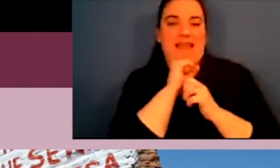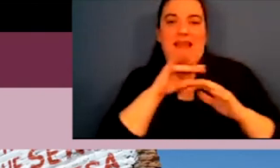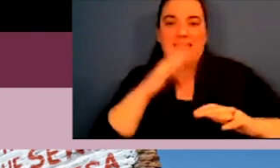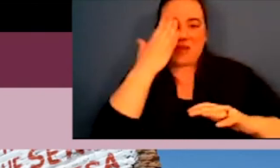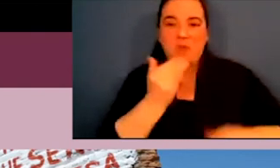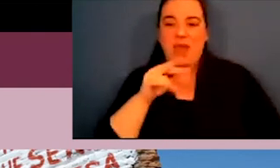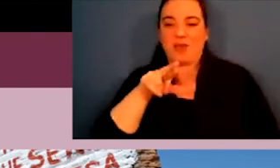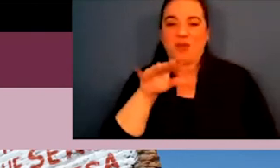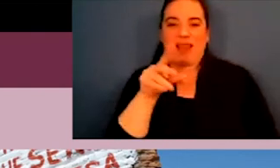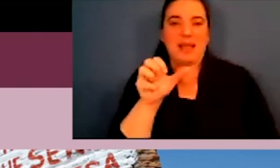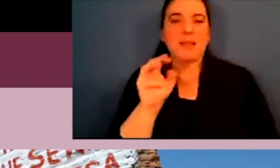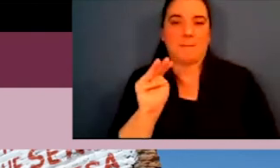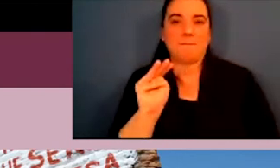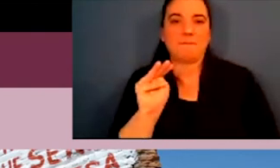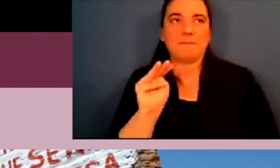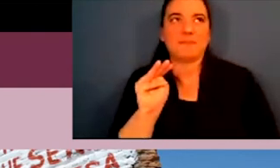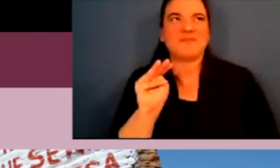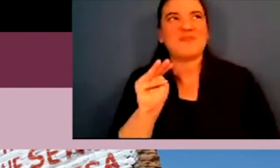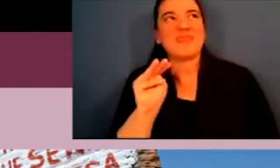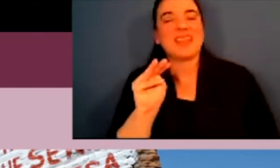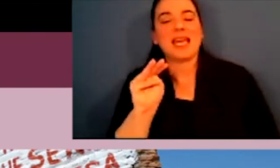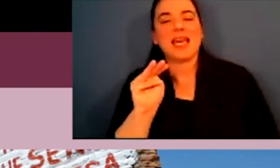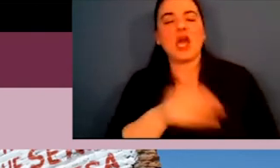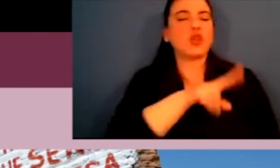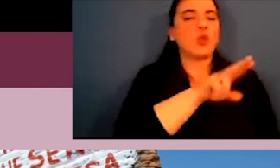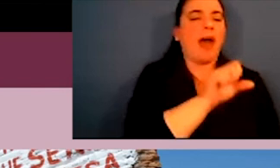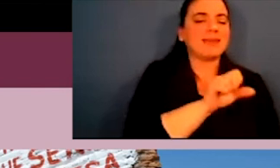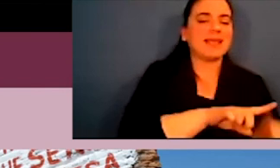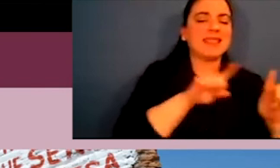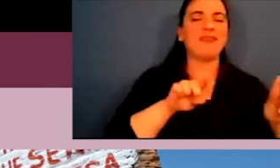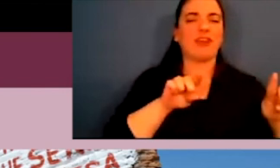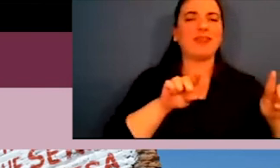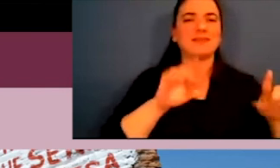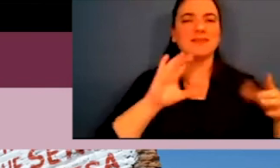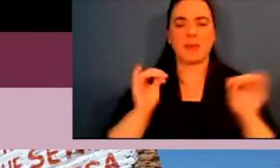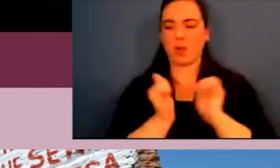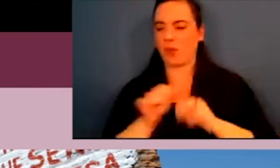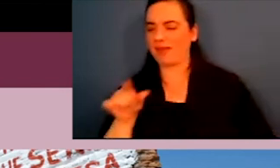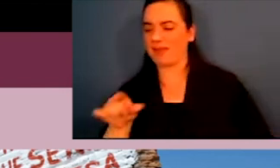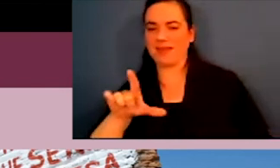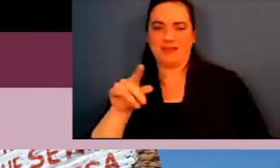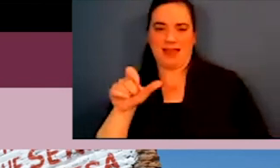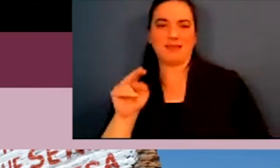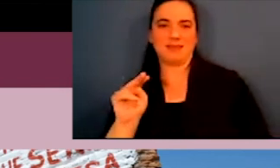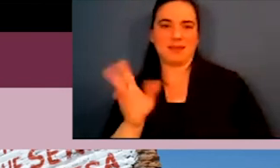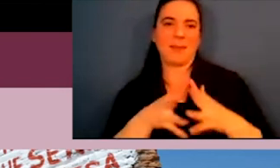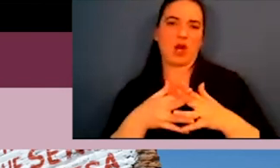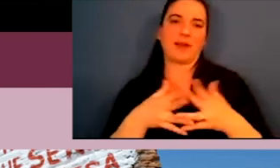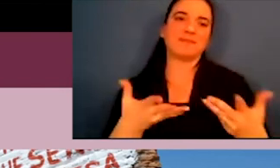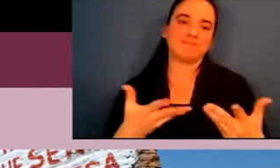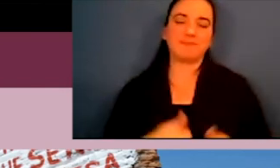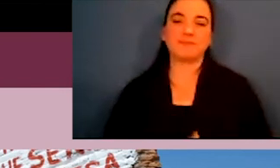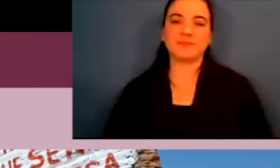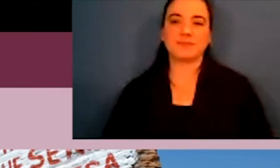Um, they probably didn't identify as anything at all because racism does look a lot different here, uh, in Latin